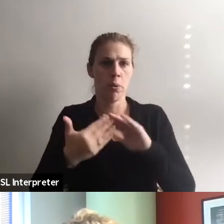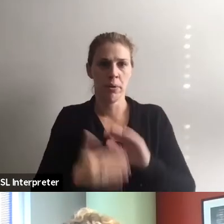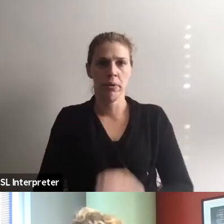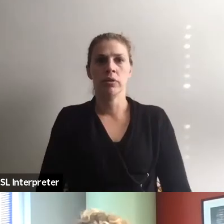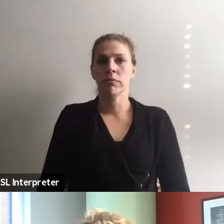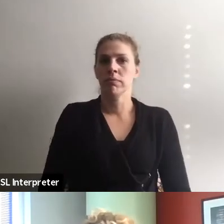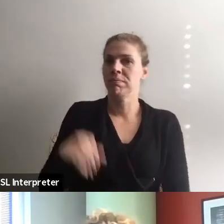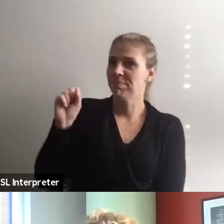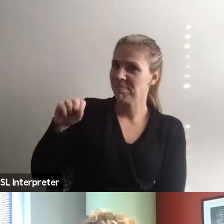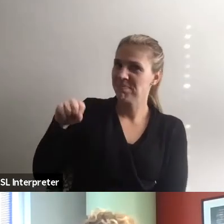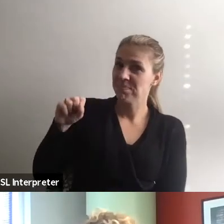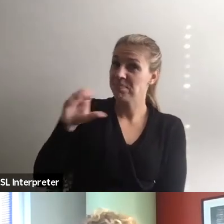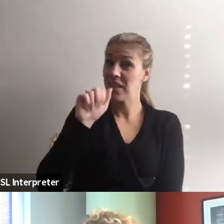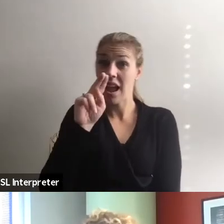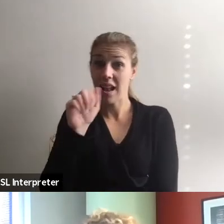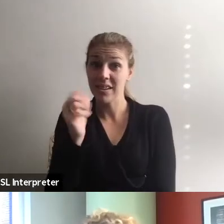Yeah, yeah. Anna?